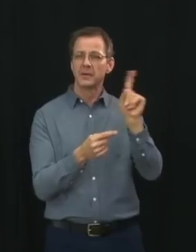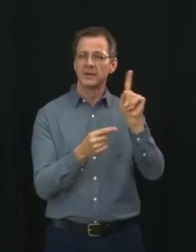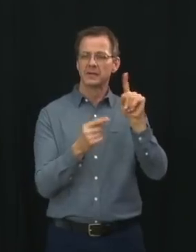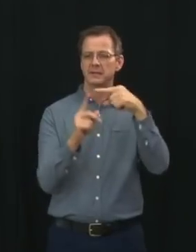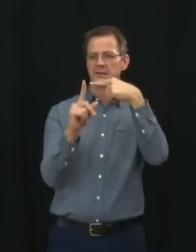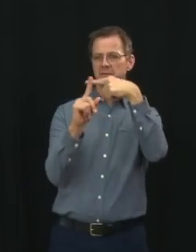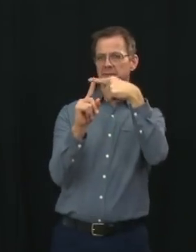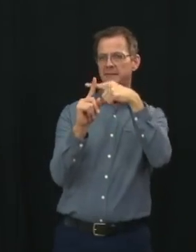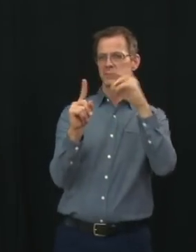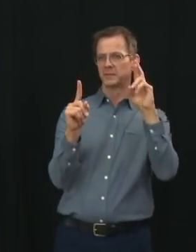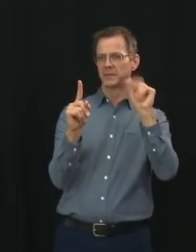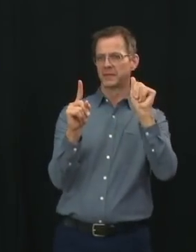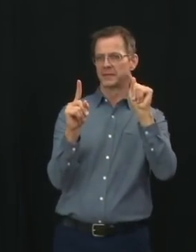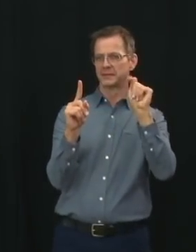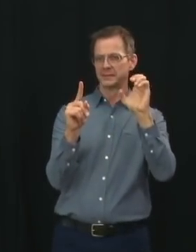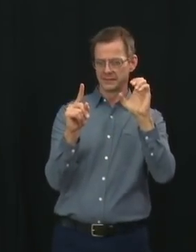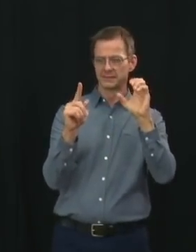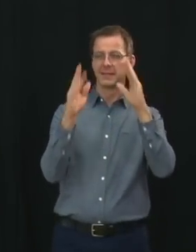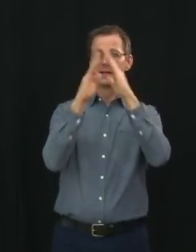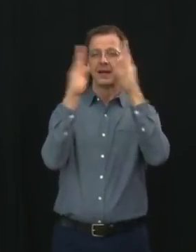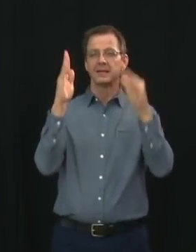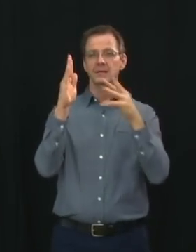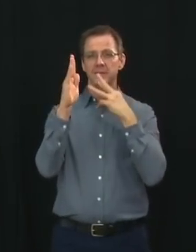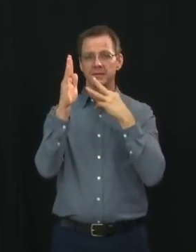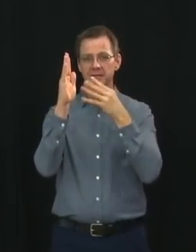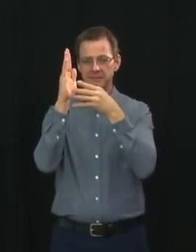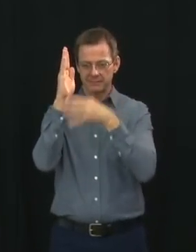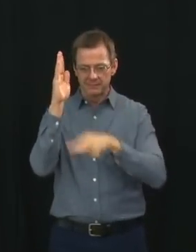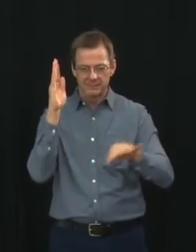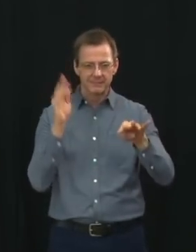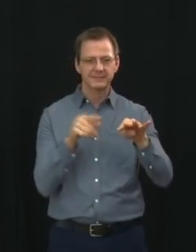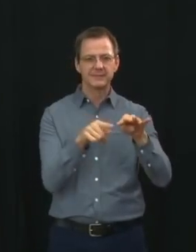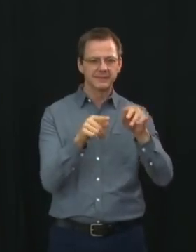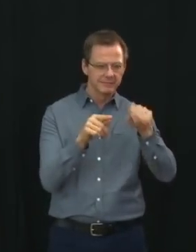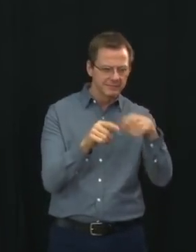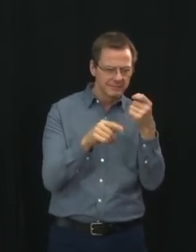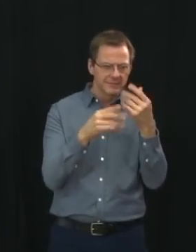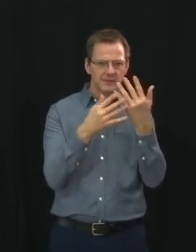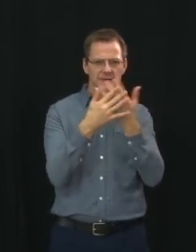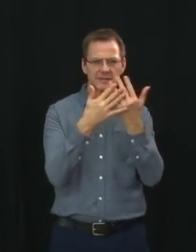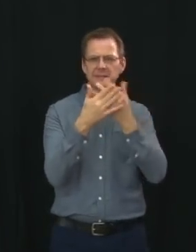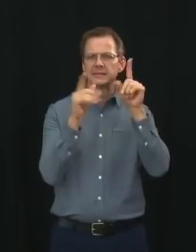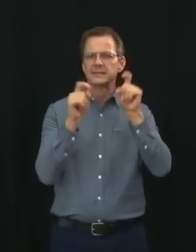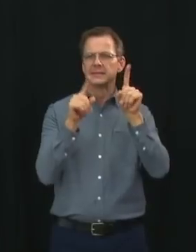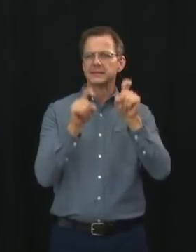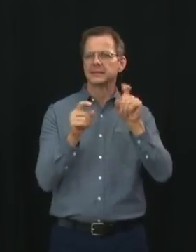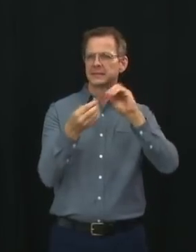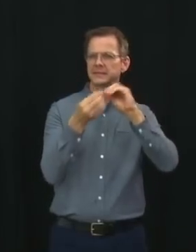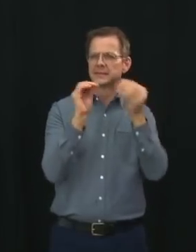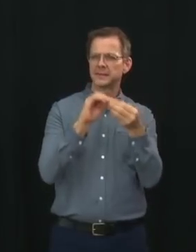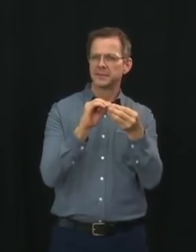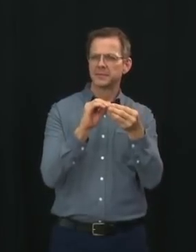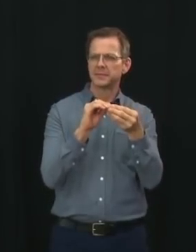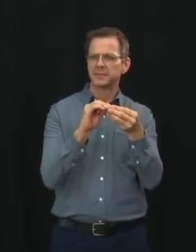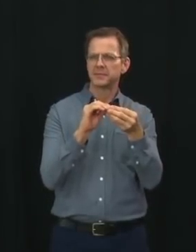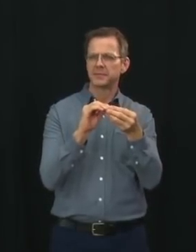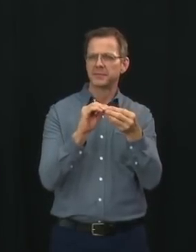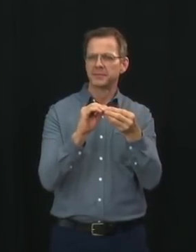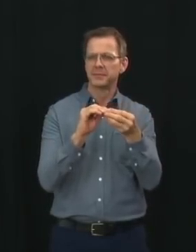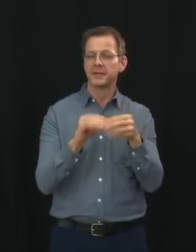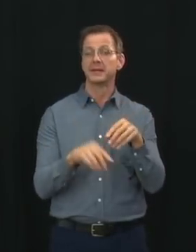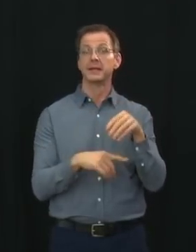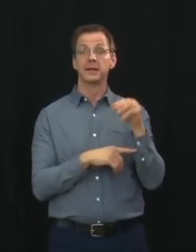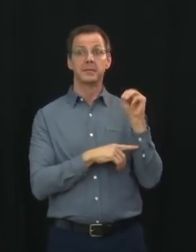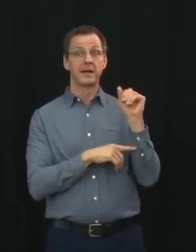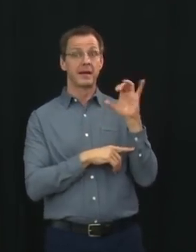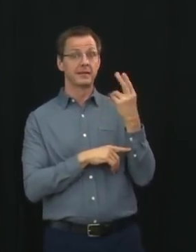From March 22nd to 28th, our daily positivity rate of PCR tests range from 21.7% to 27